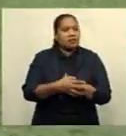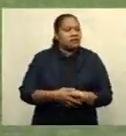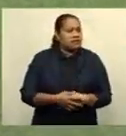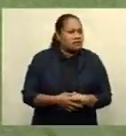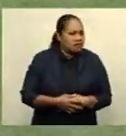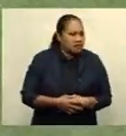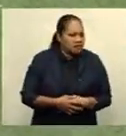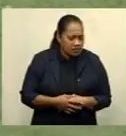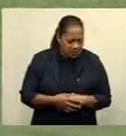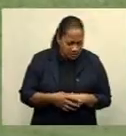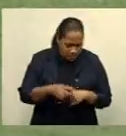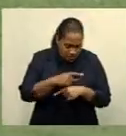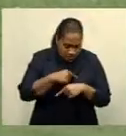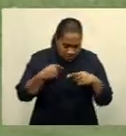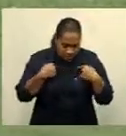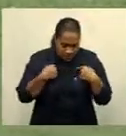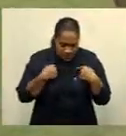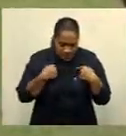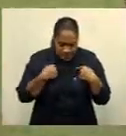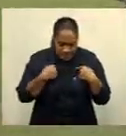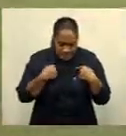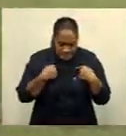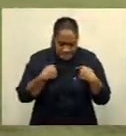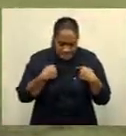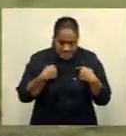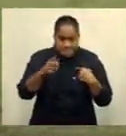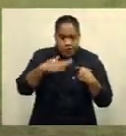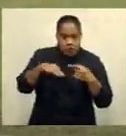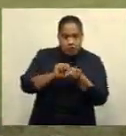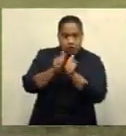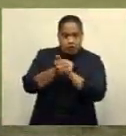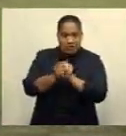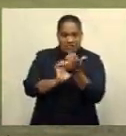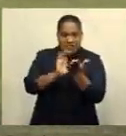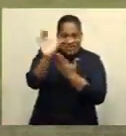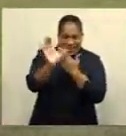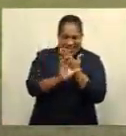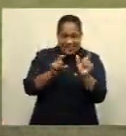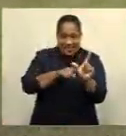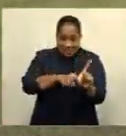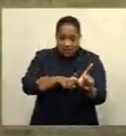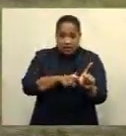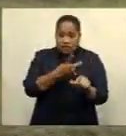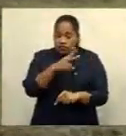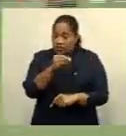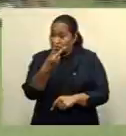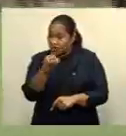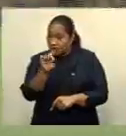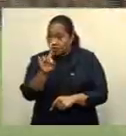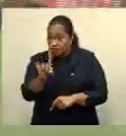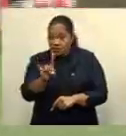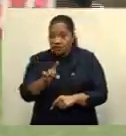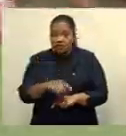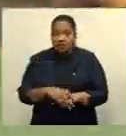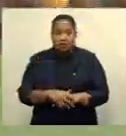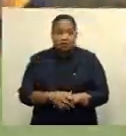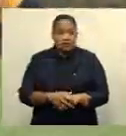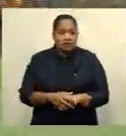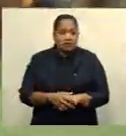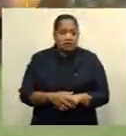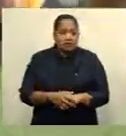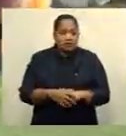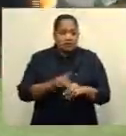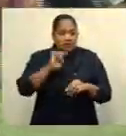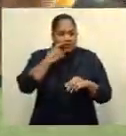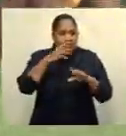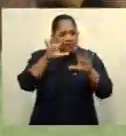basically throw the whole sporting calendar year of 2021 up the window because there will be no